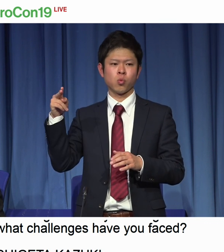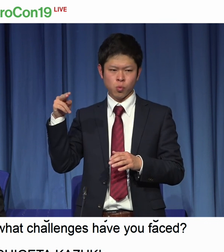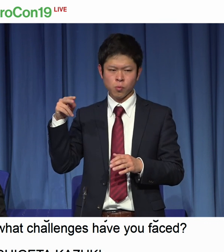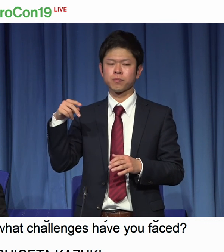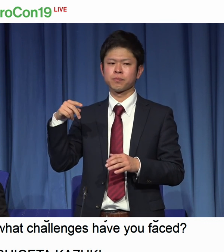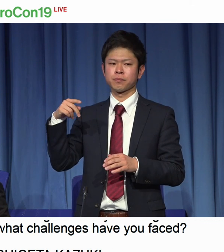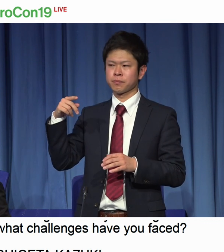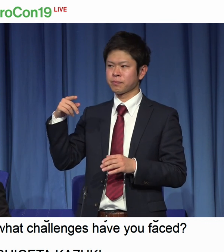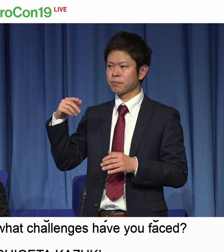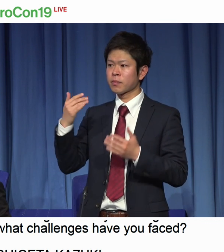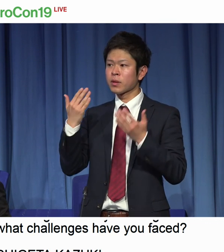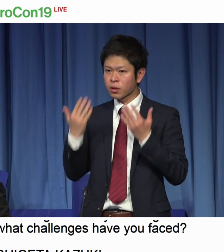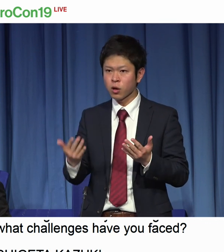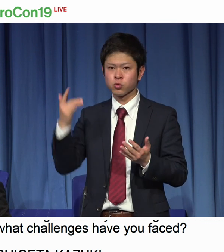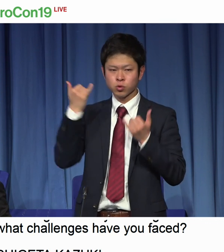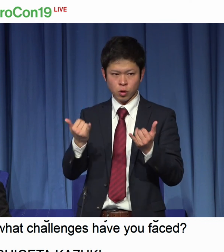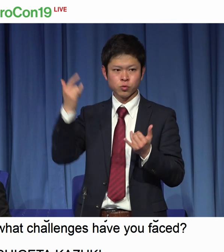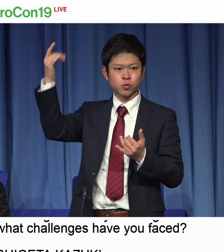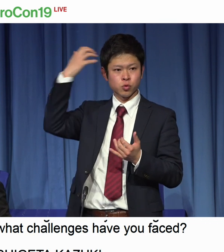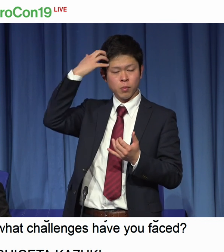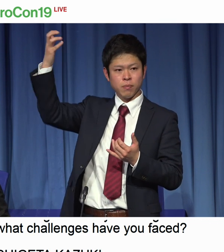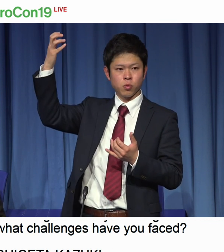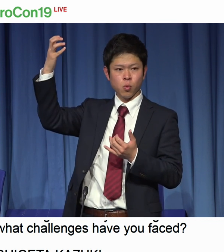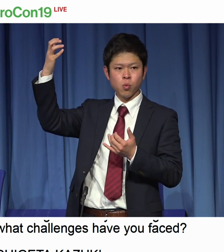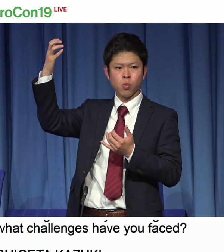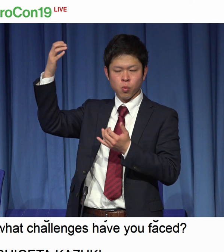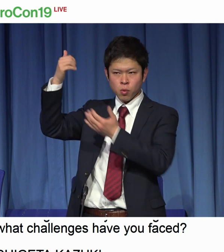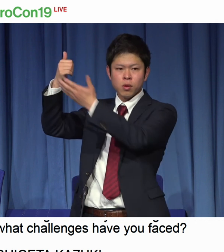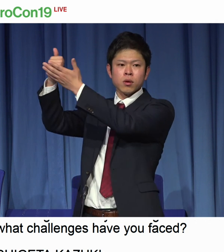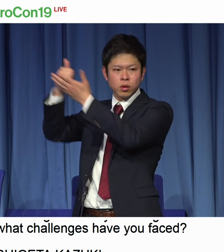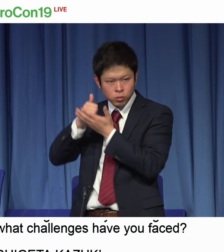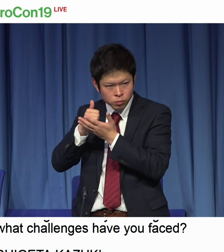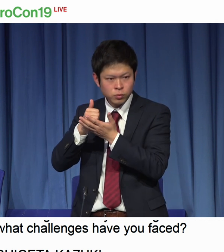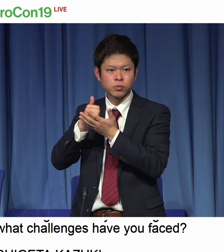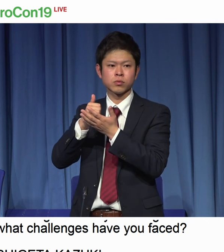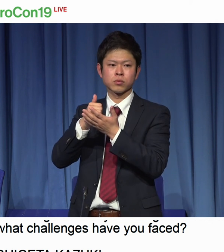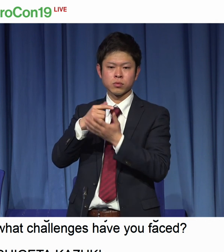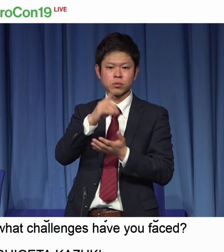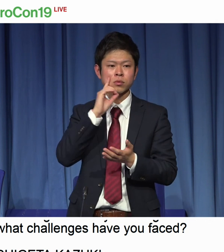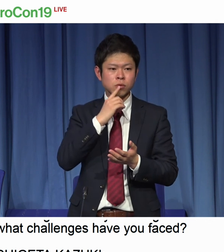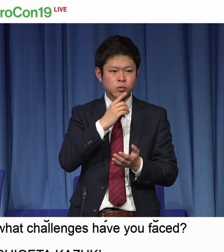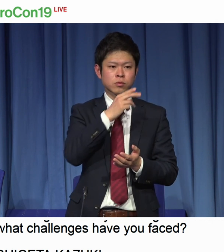We need 700 euro for one of these devices.